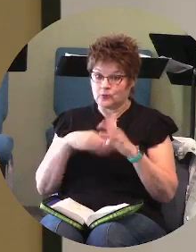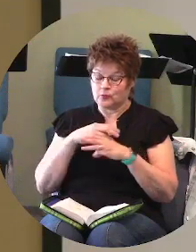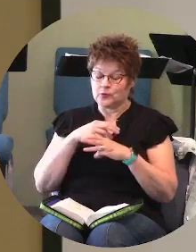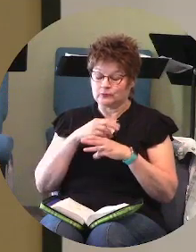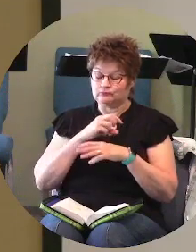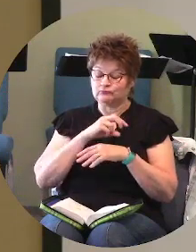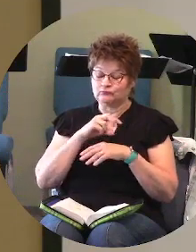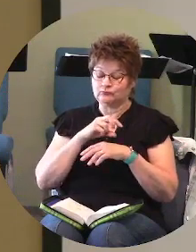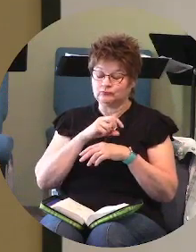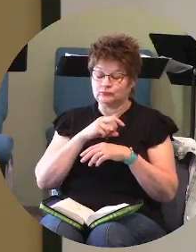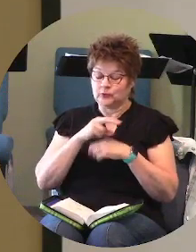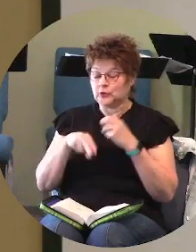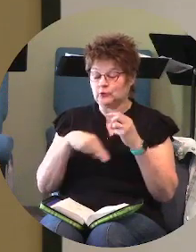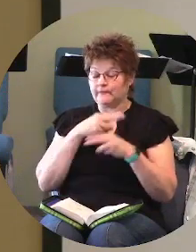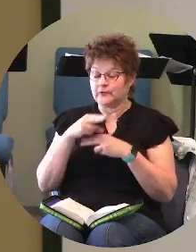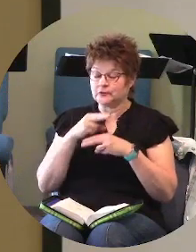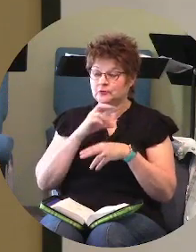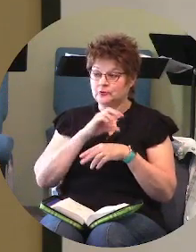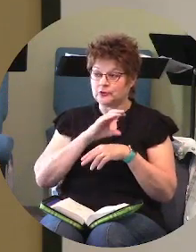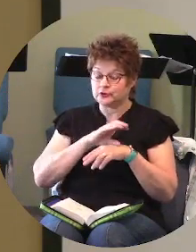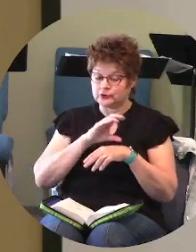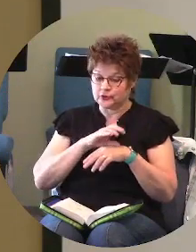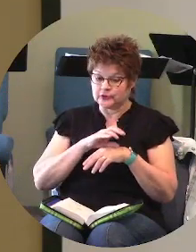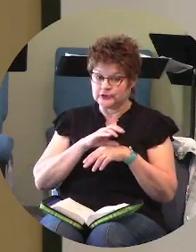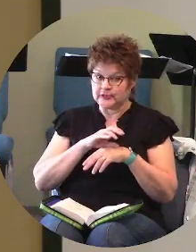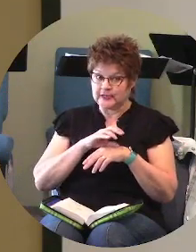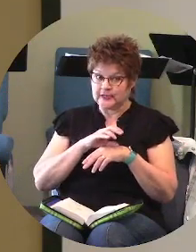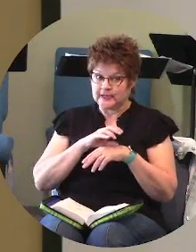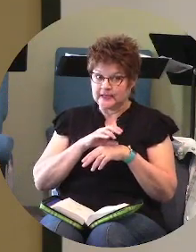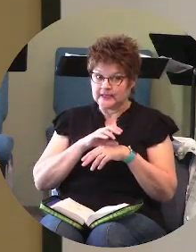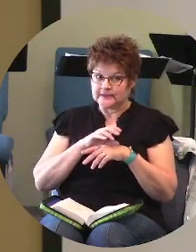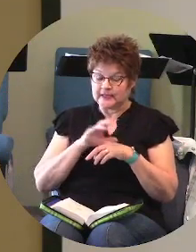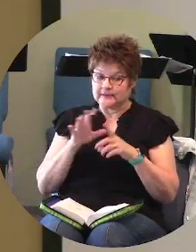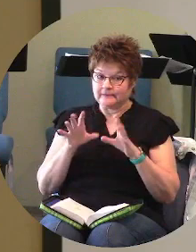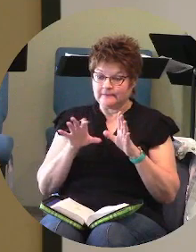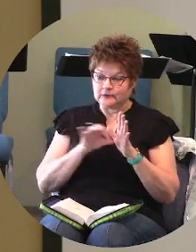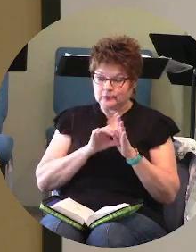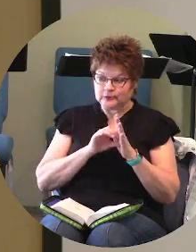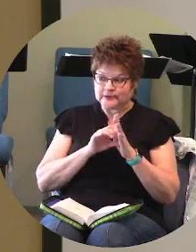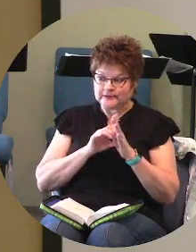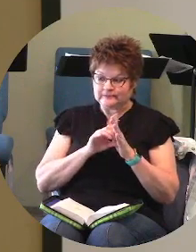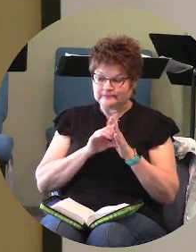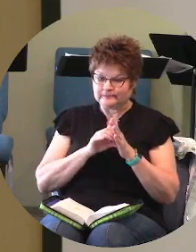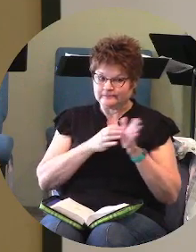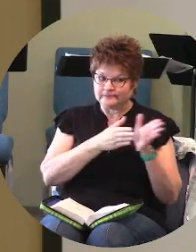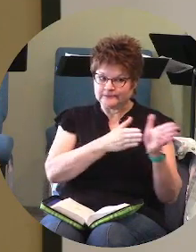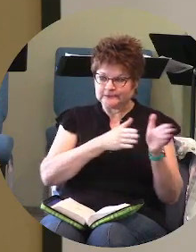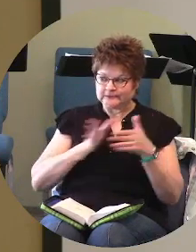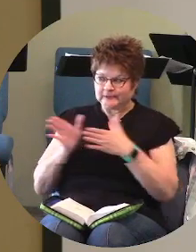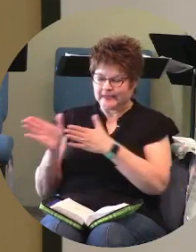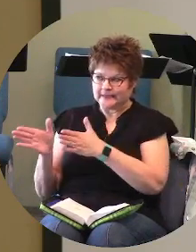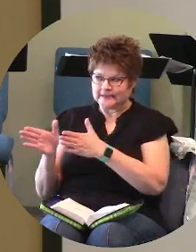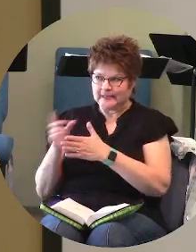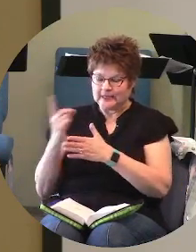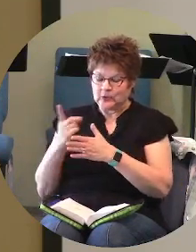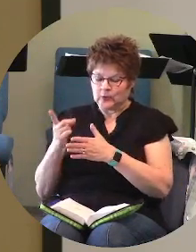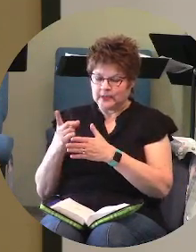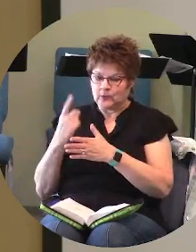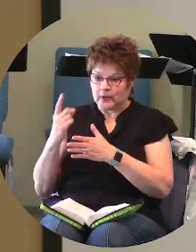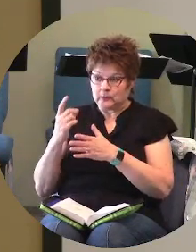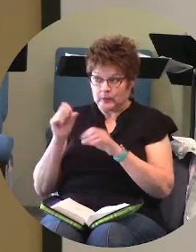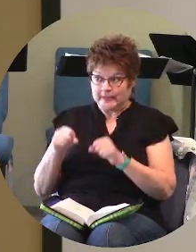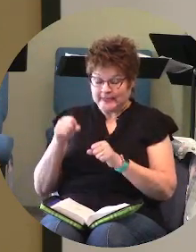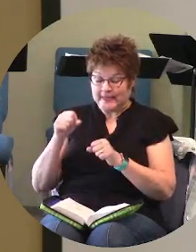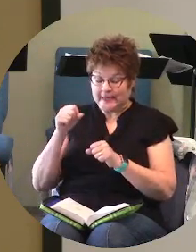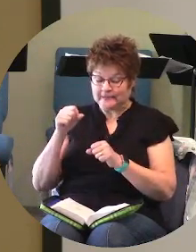it's chosen sides and the only side that we're allowed to choose is gods and so we have to be really careful who we